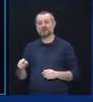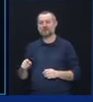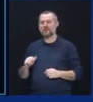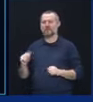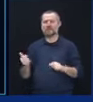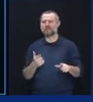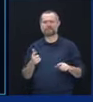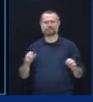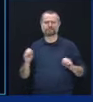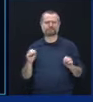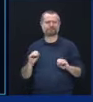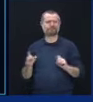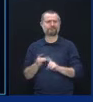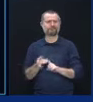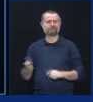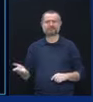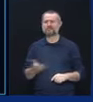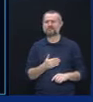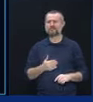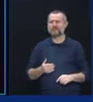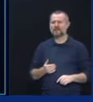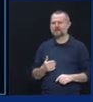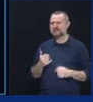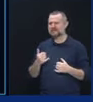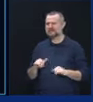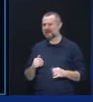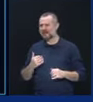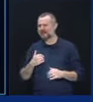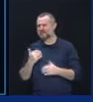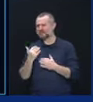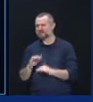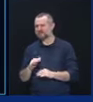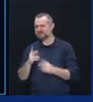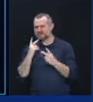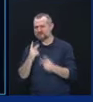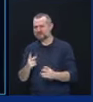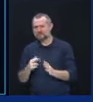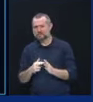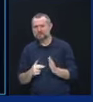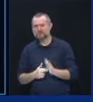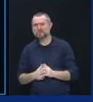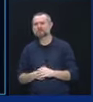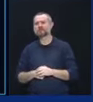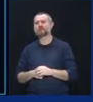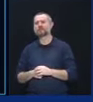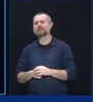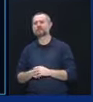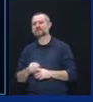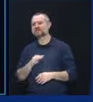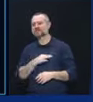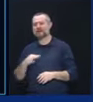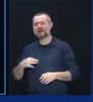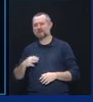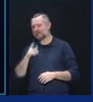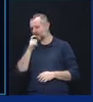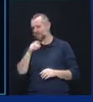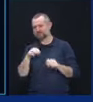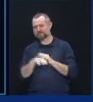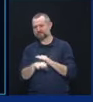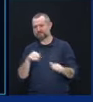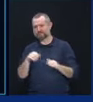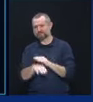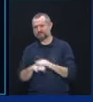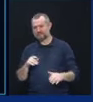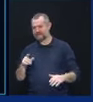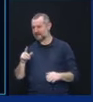We still have restricted visitation. And the staff, the staff are the only ones coming in. And they're tested